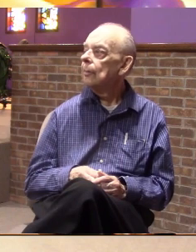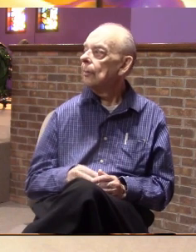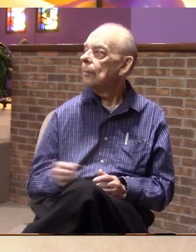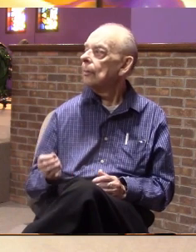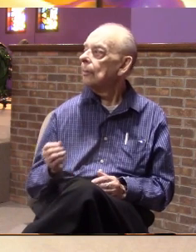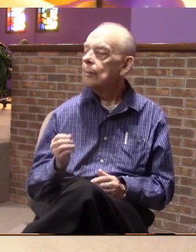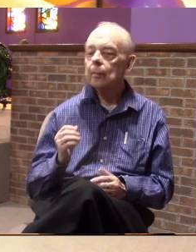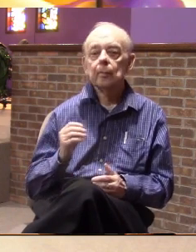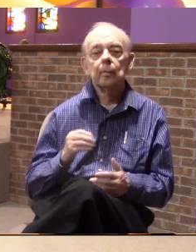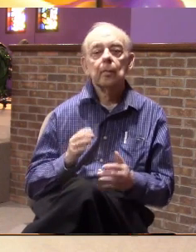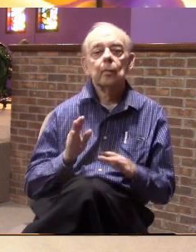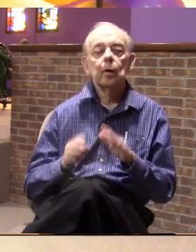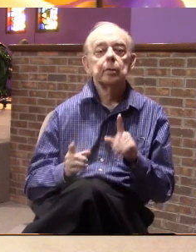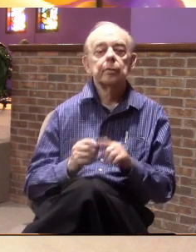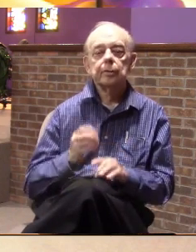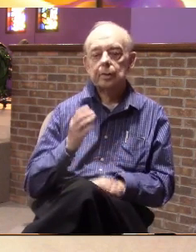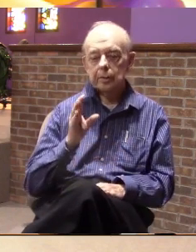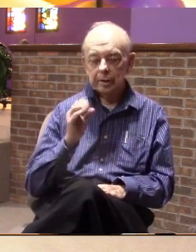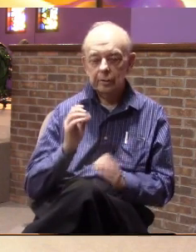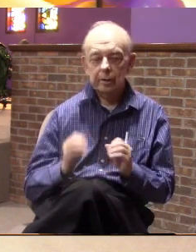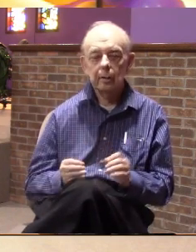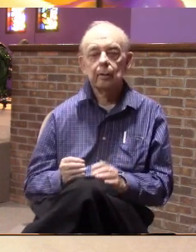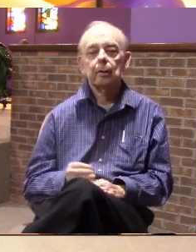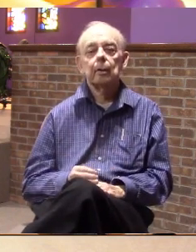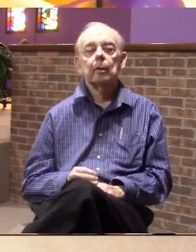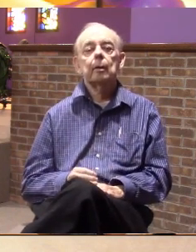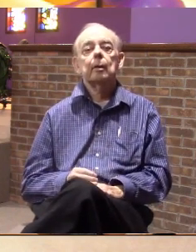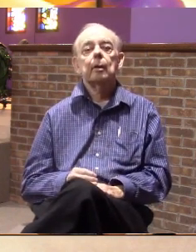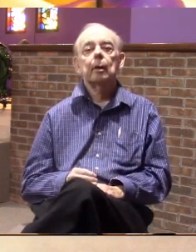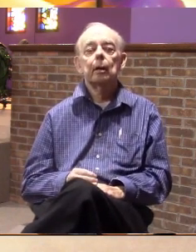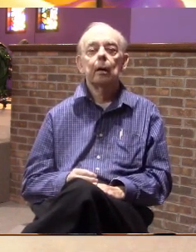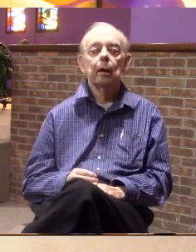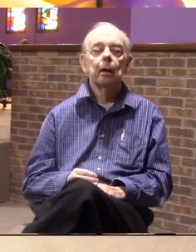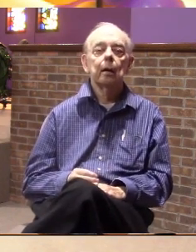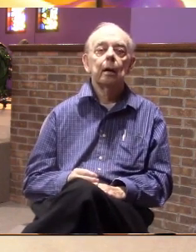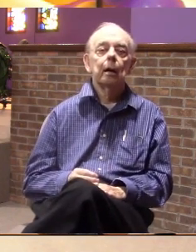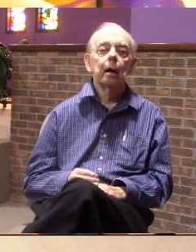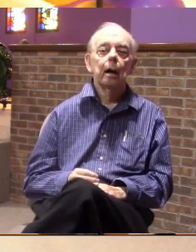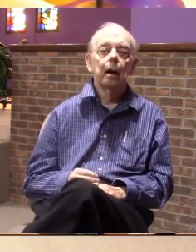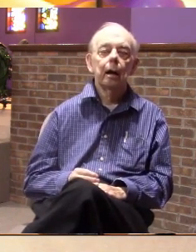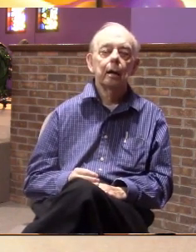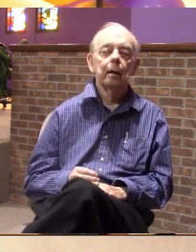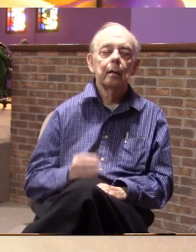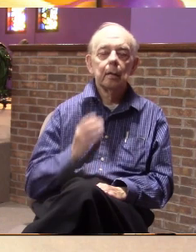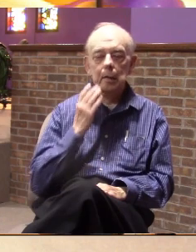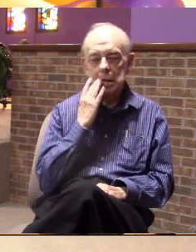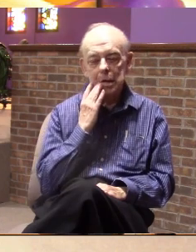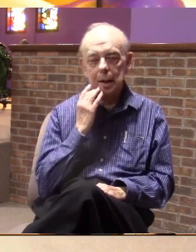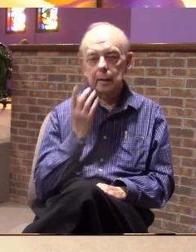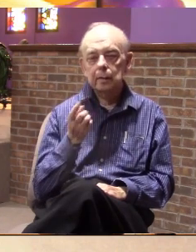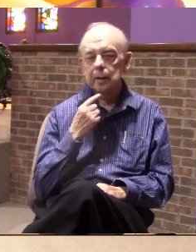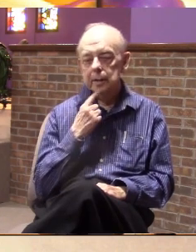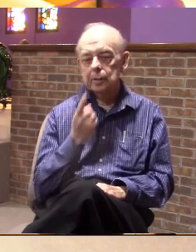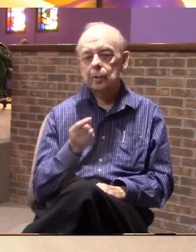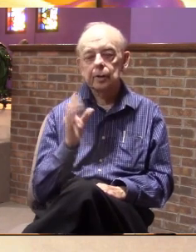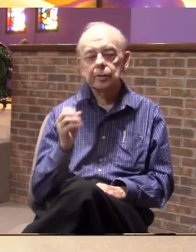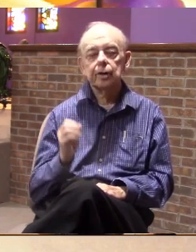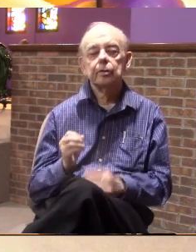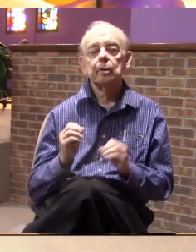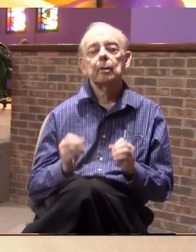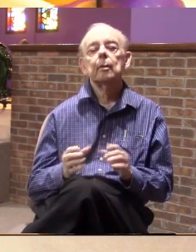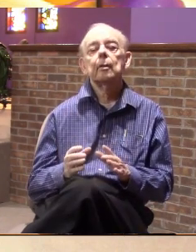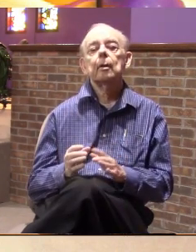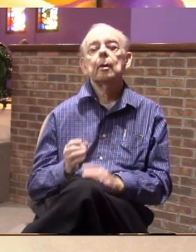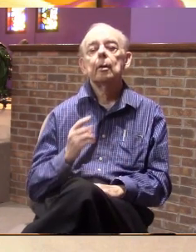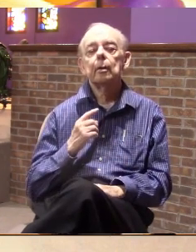and he walked up to his teacher and he you know I don't know the teacher's name because he didn't give it but he told his teacher he